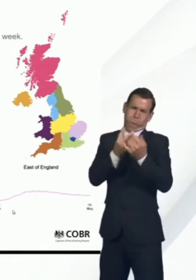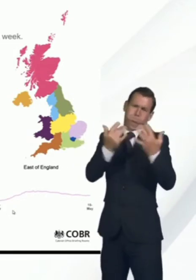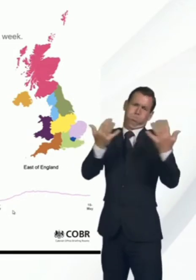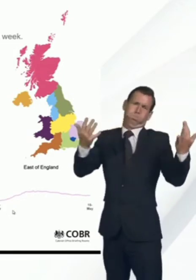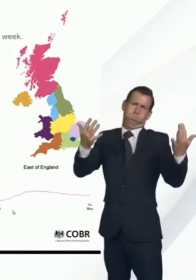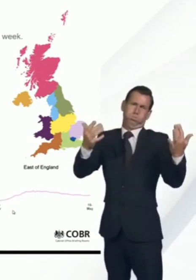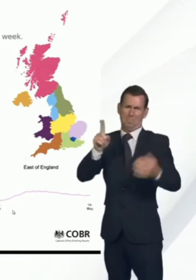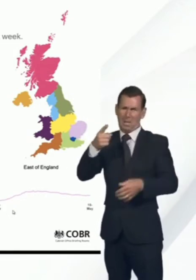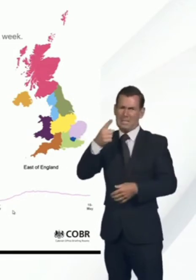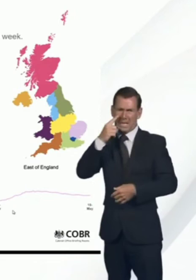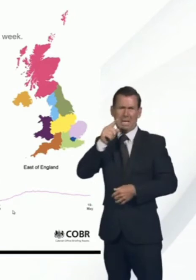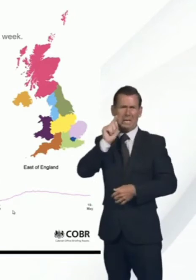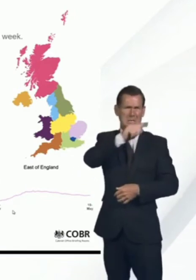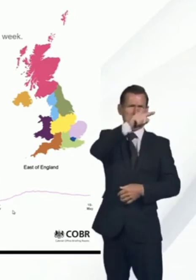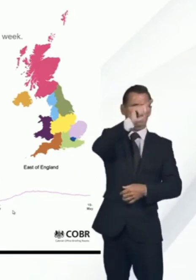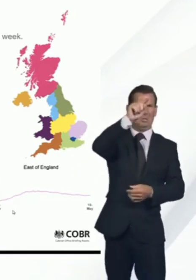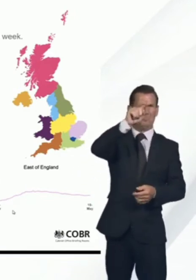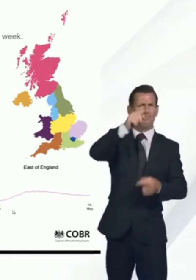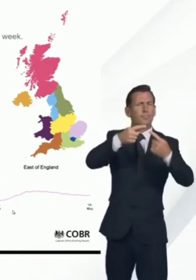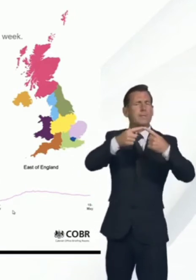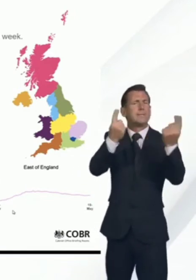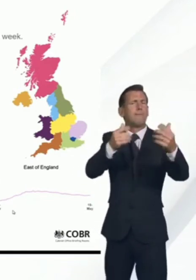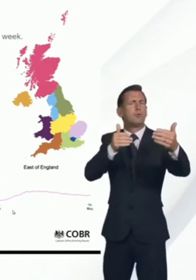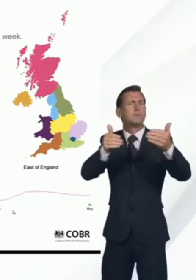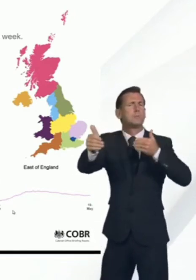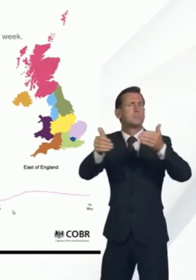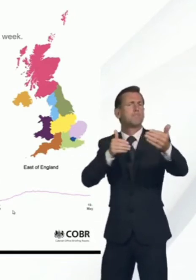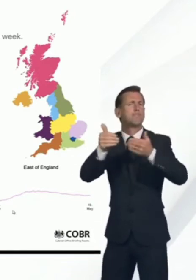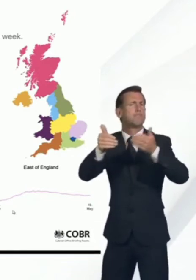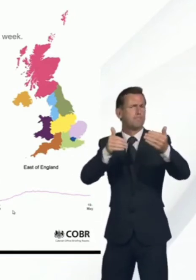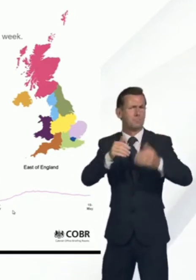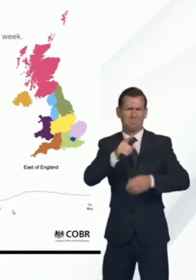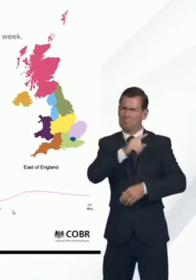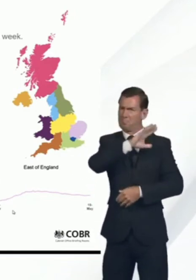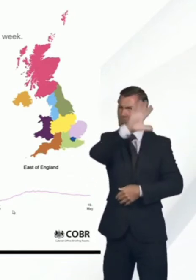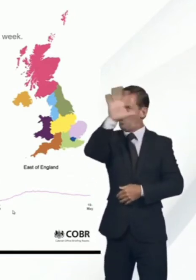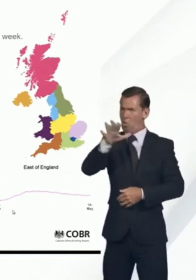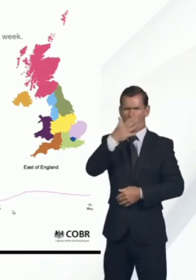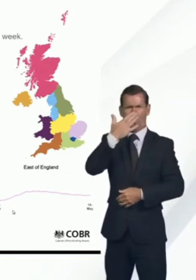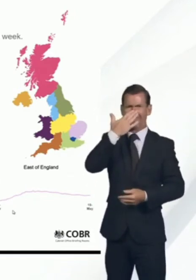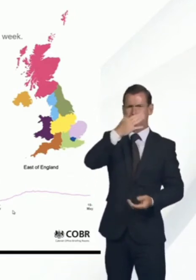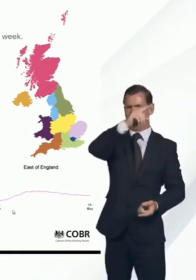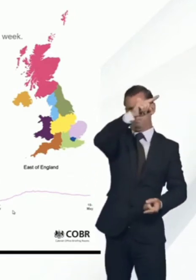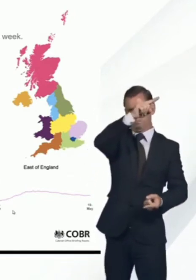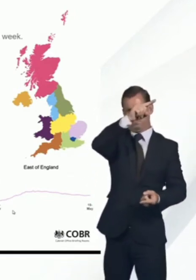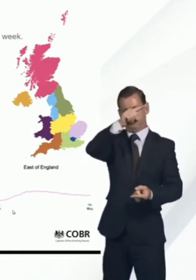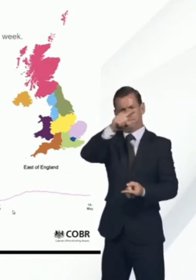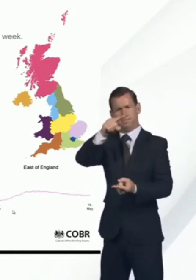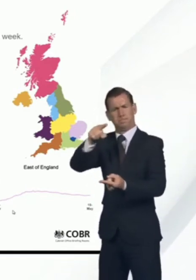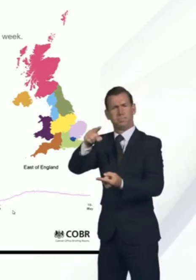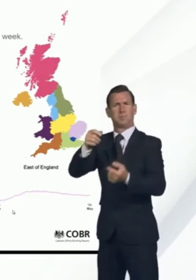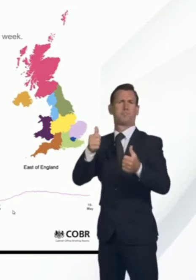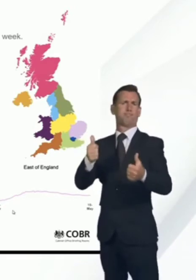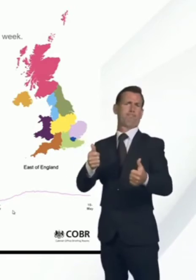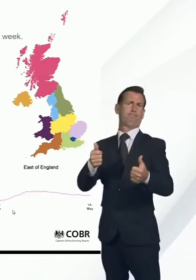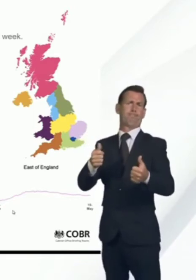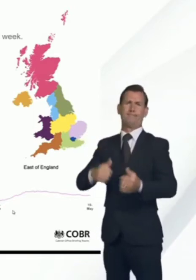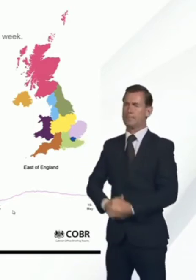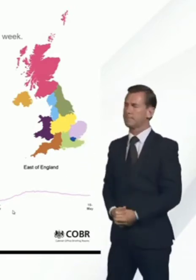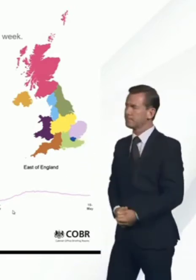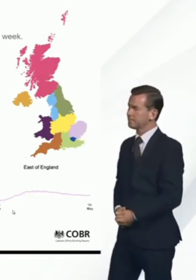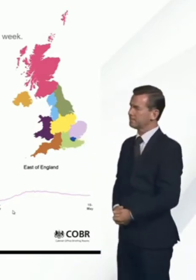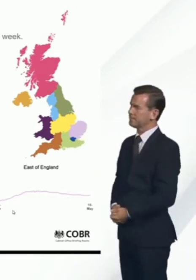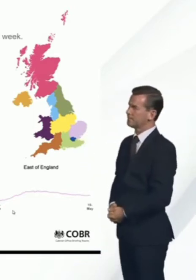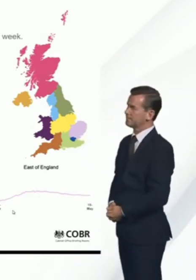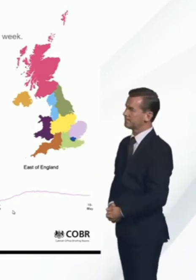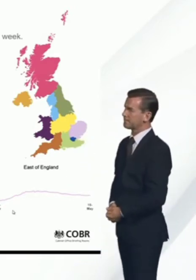areas of the country at different rates, but all heading surely in the right direction. So a fall in the number of